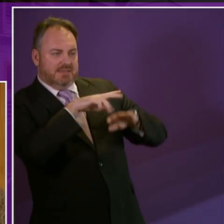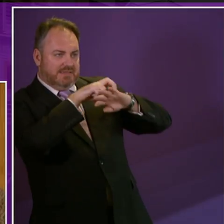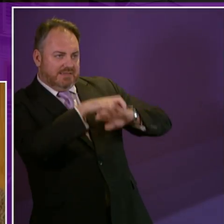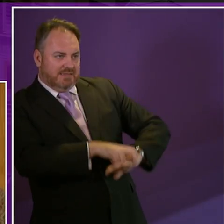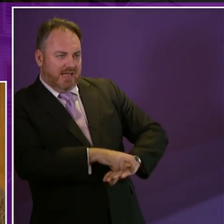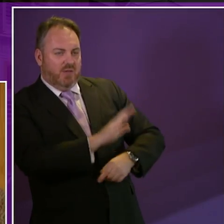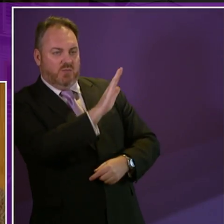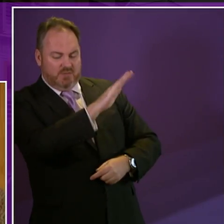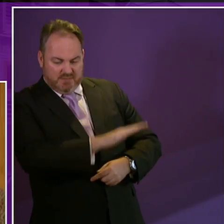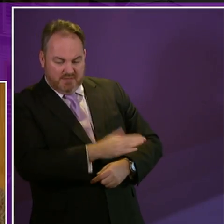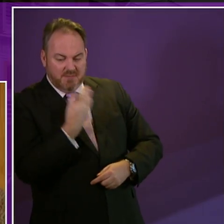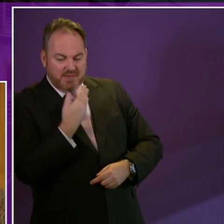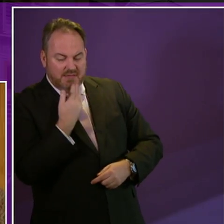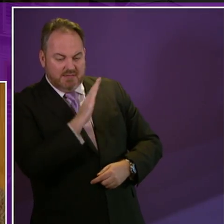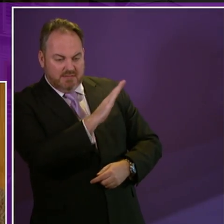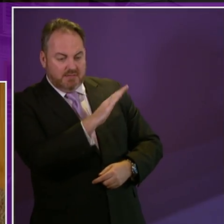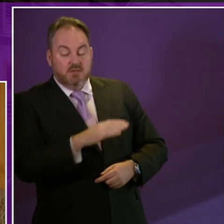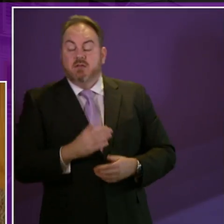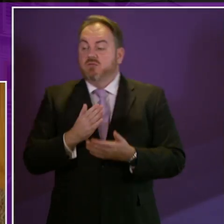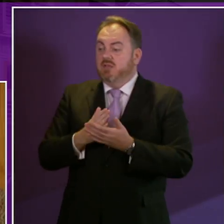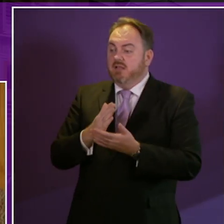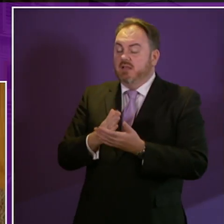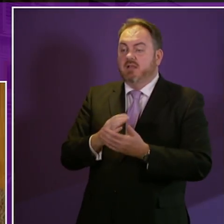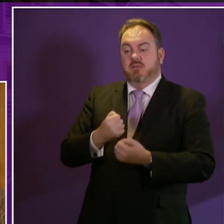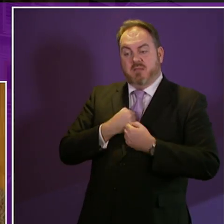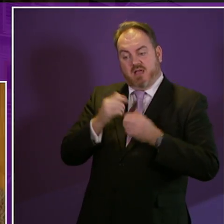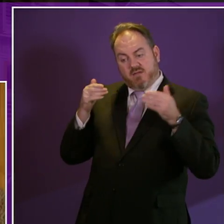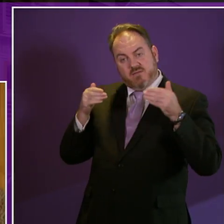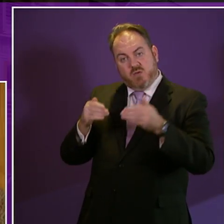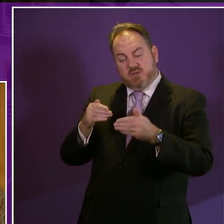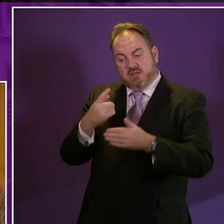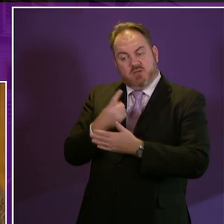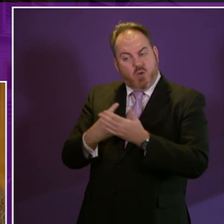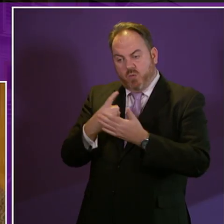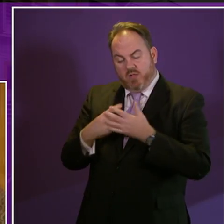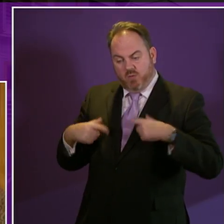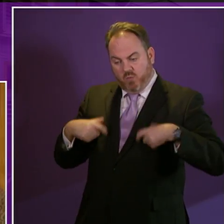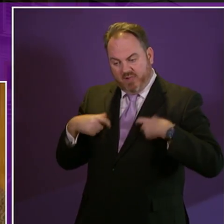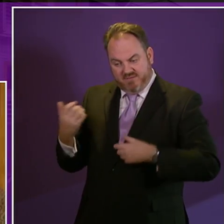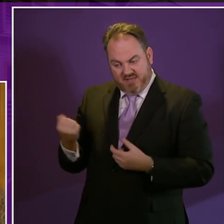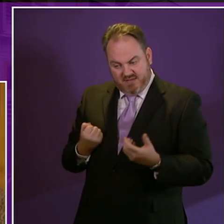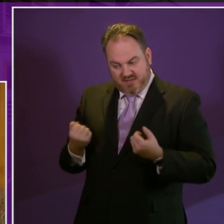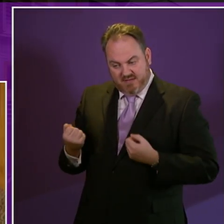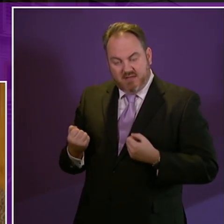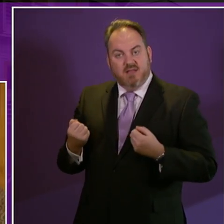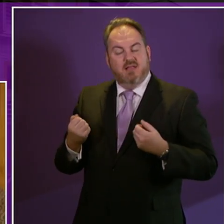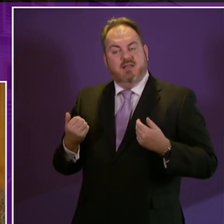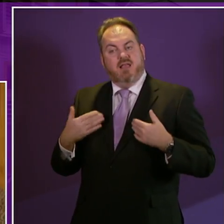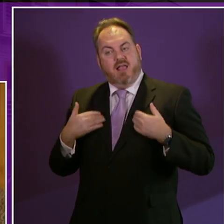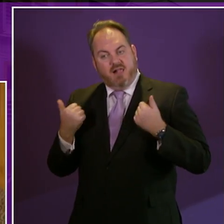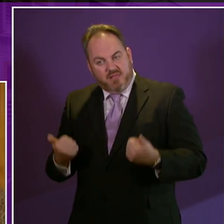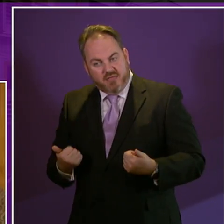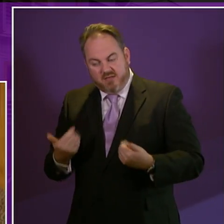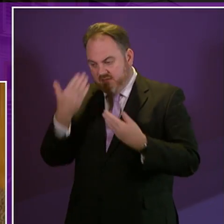with disabilities should not solely focus on welfare however welfare health education